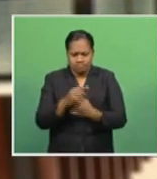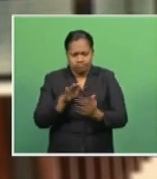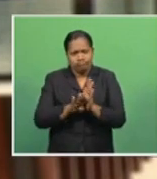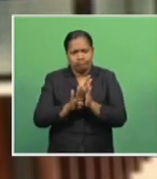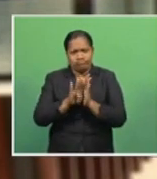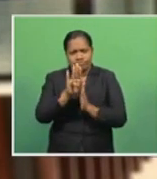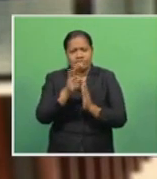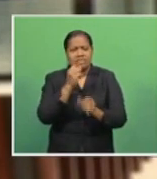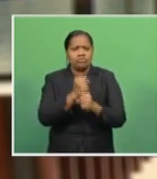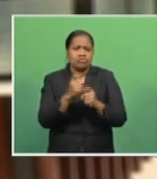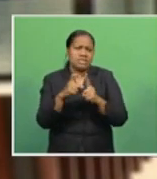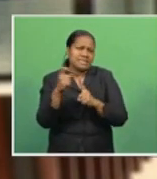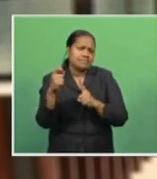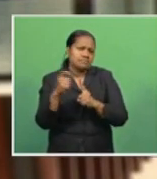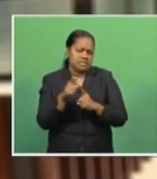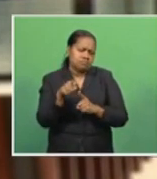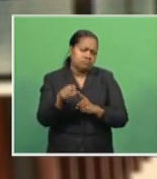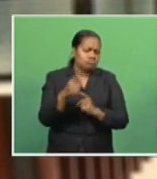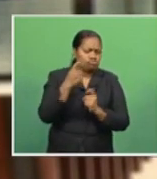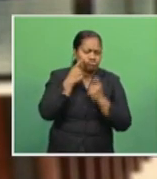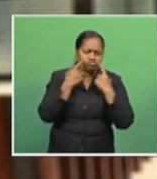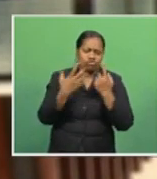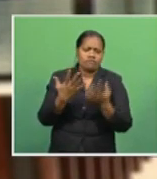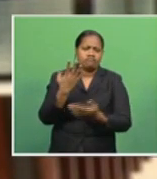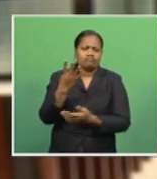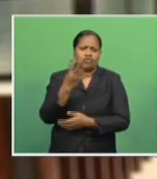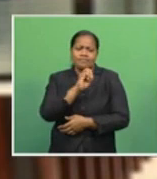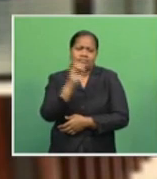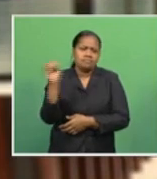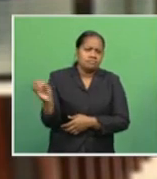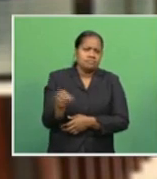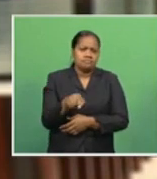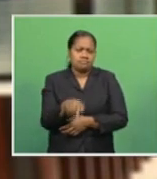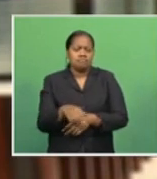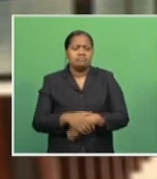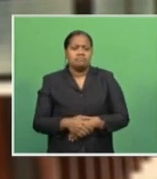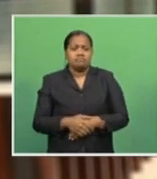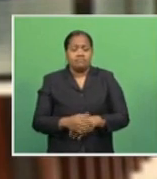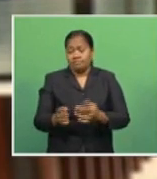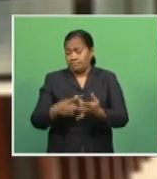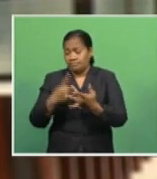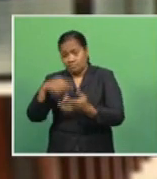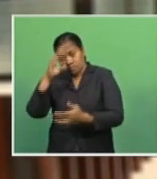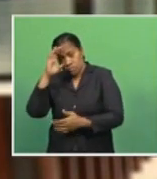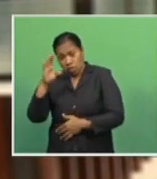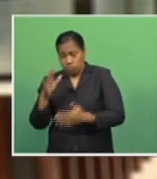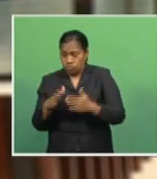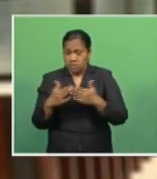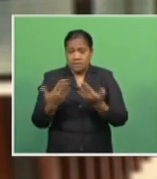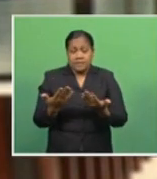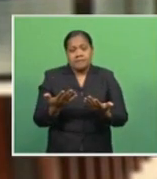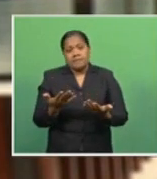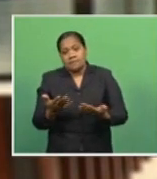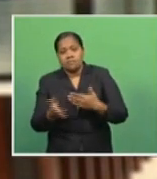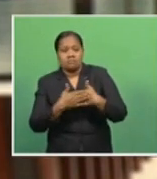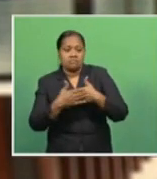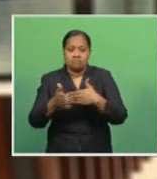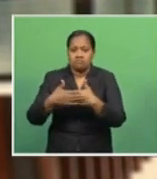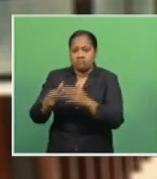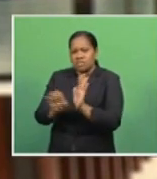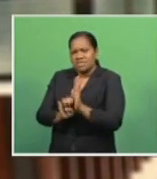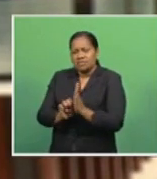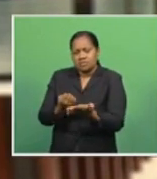which is expected to show a 4% contraction. While other countries move cautiously towards reopening their economies,